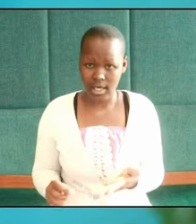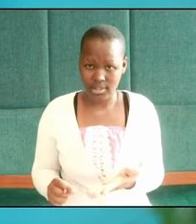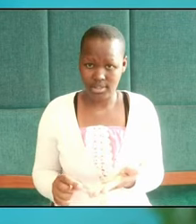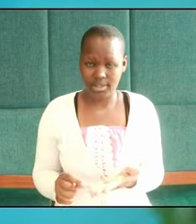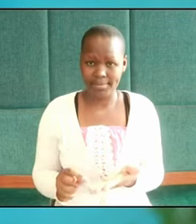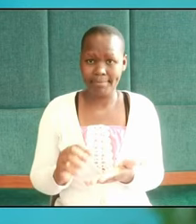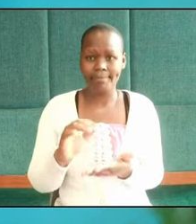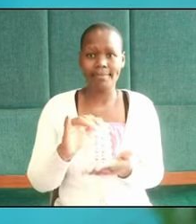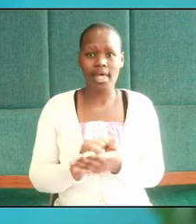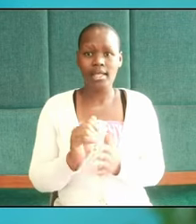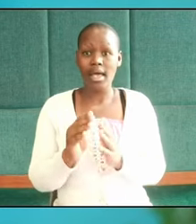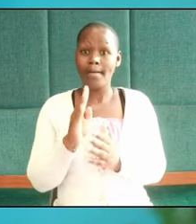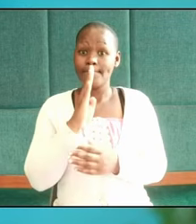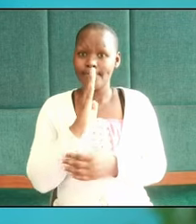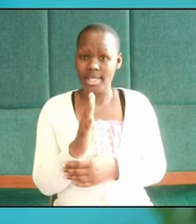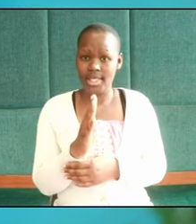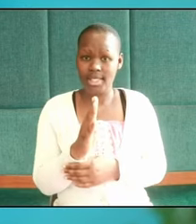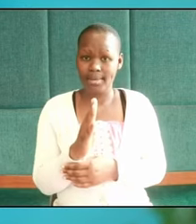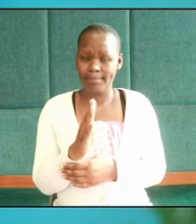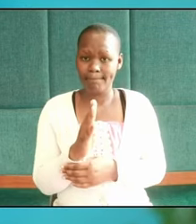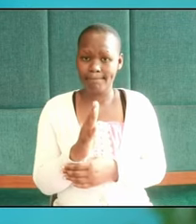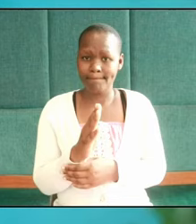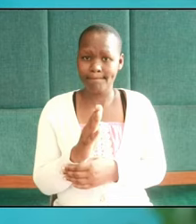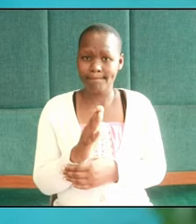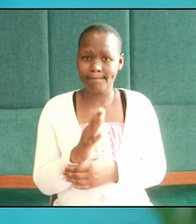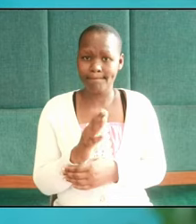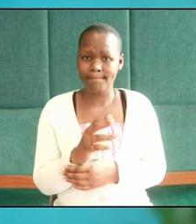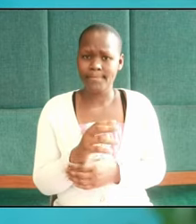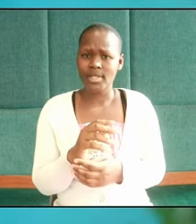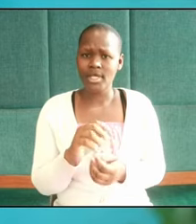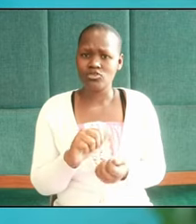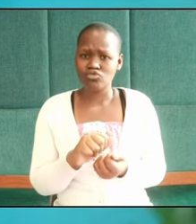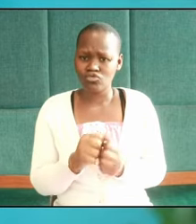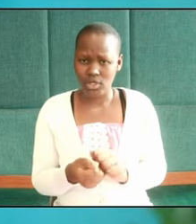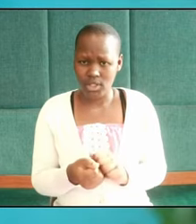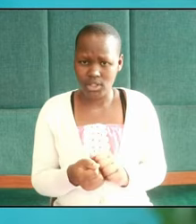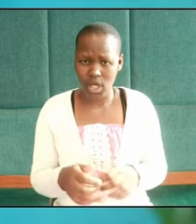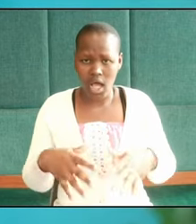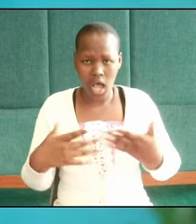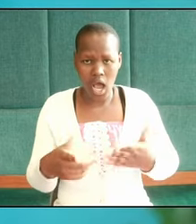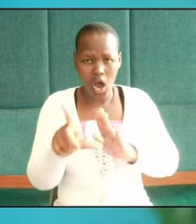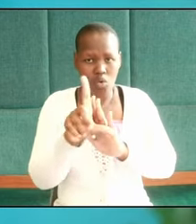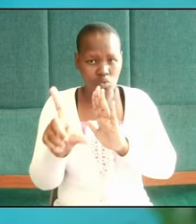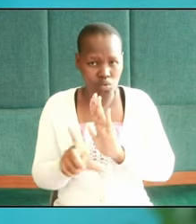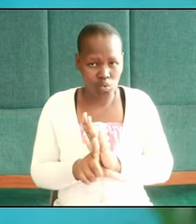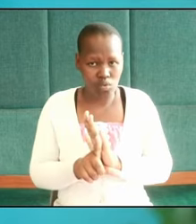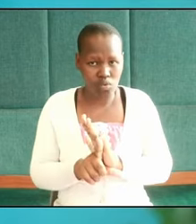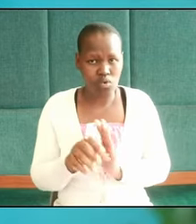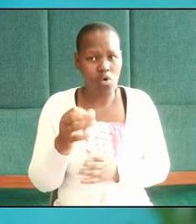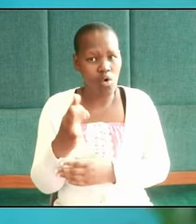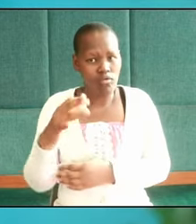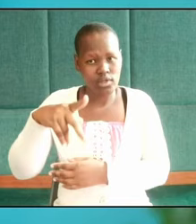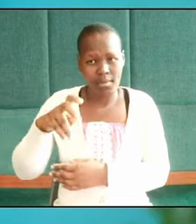that it can be it can be changed according to the law of the maids and